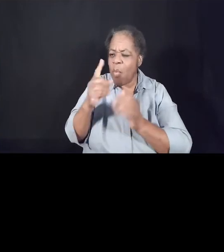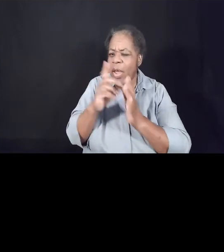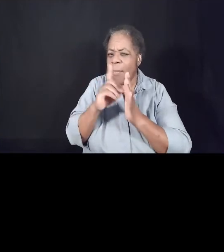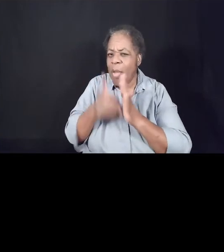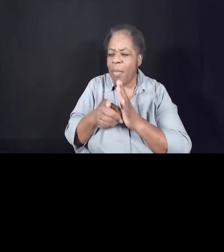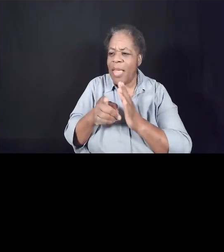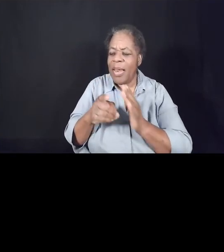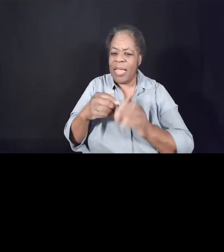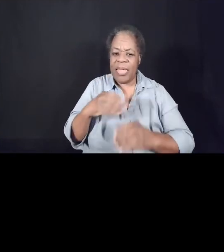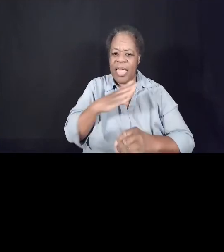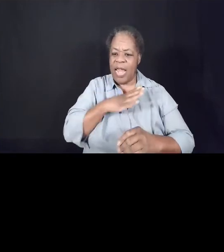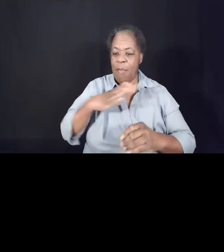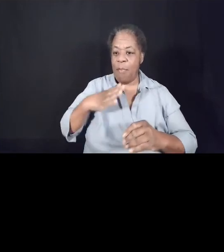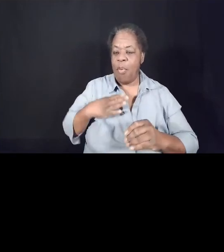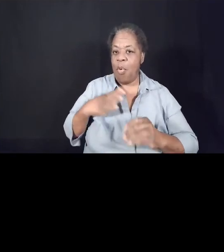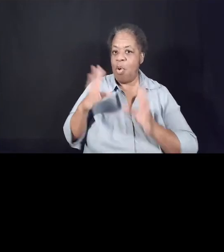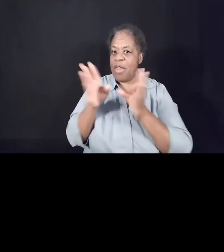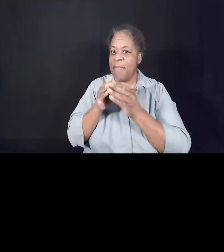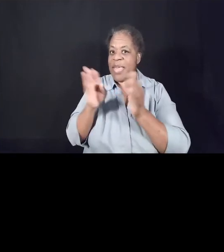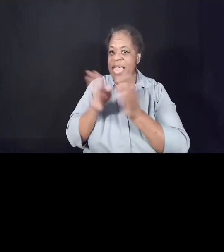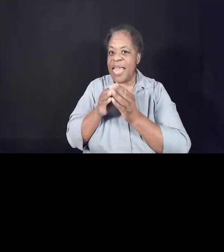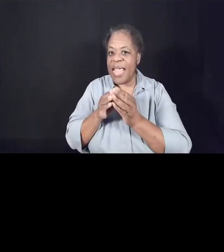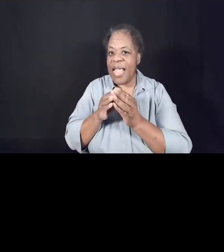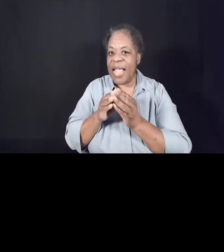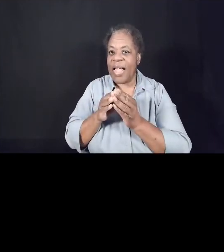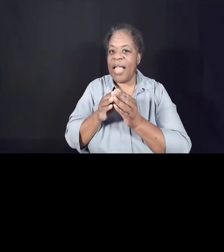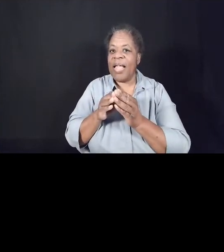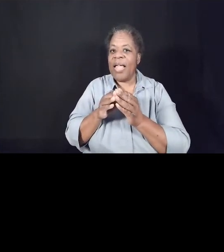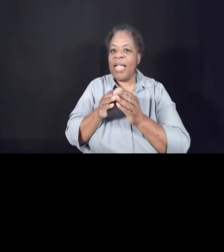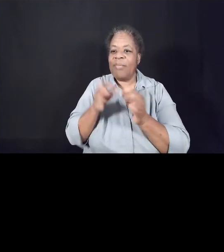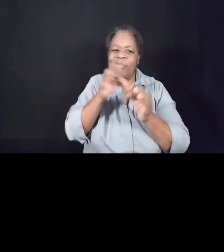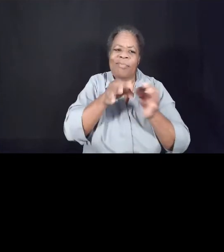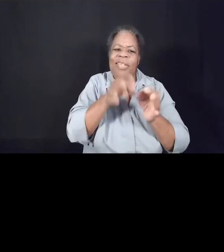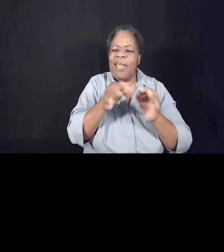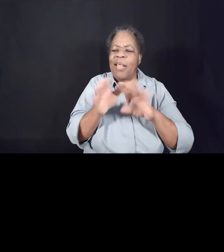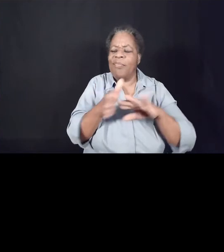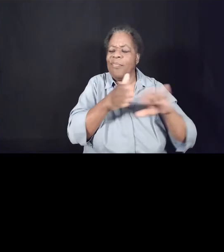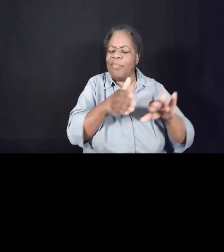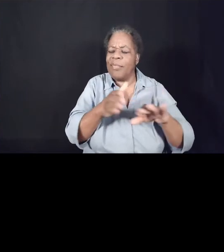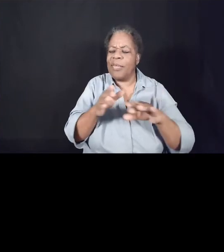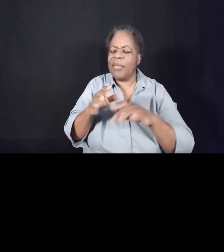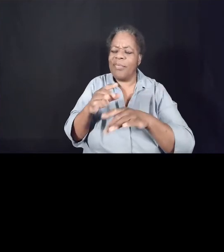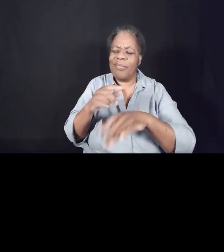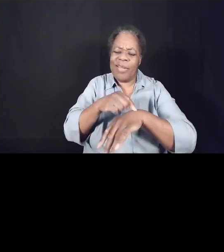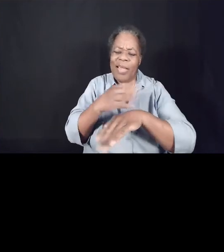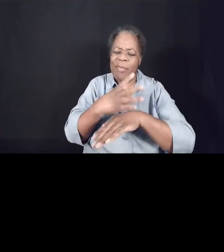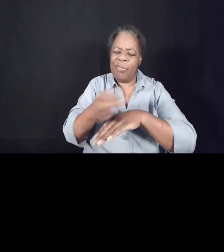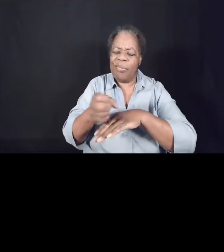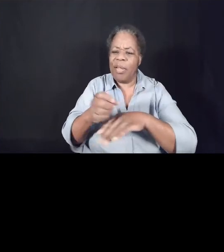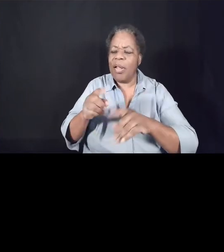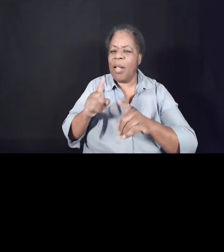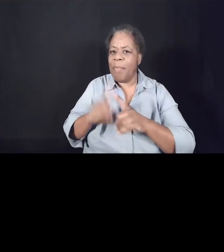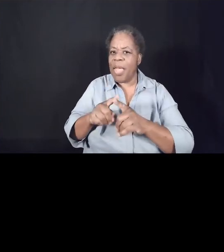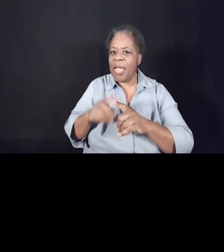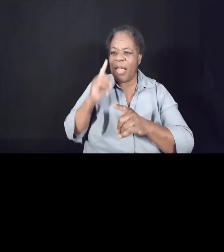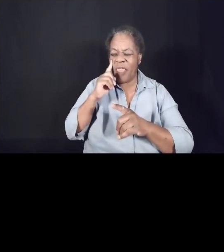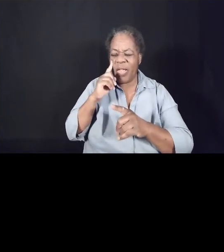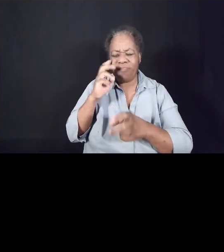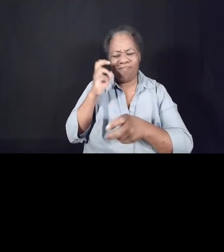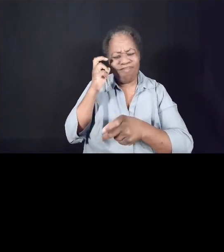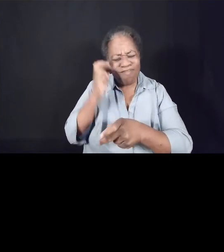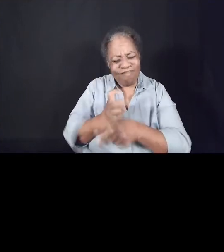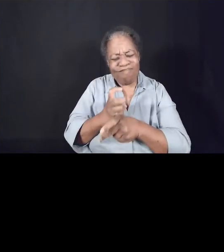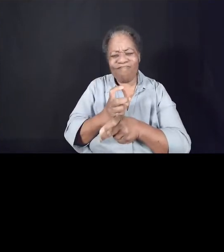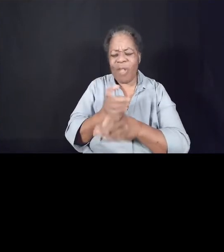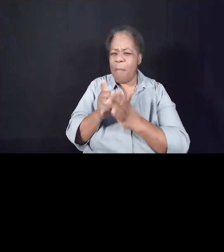and I'll spare the details for time. But I think it was one of the most difficult moments that I had